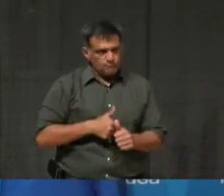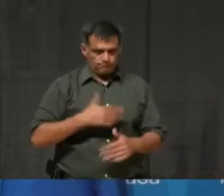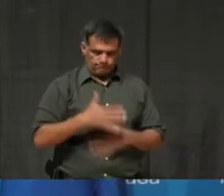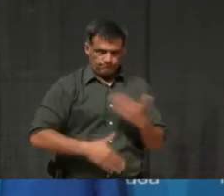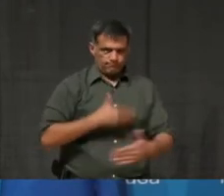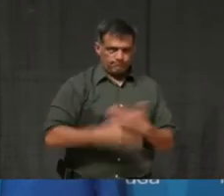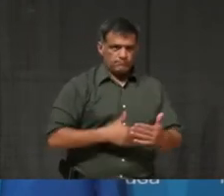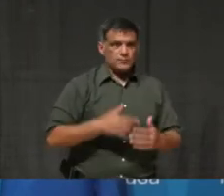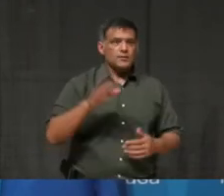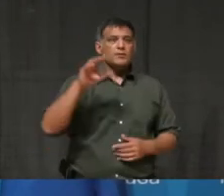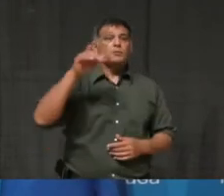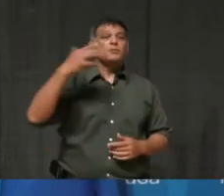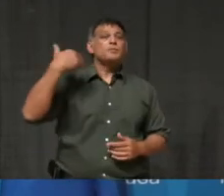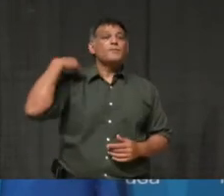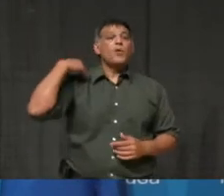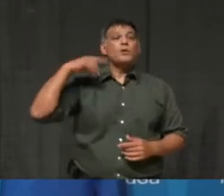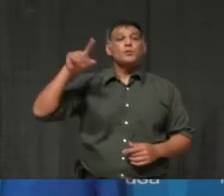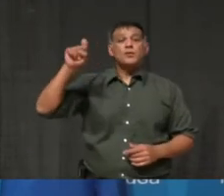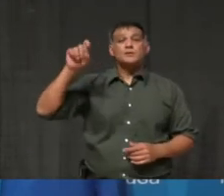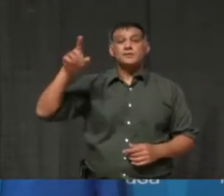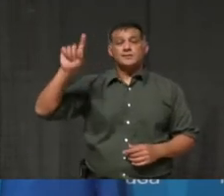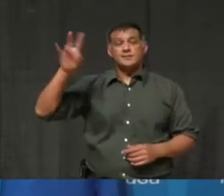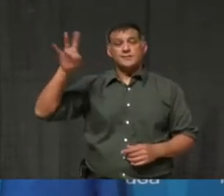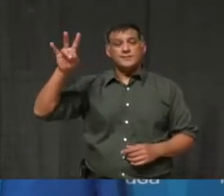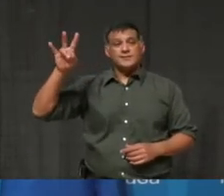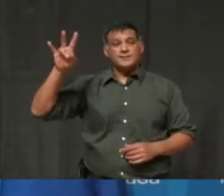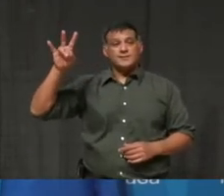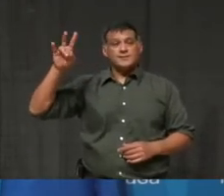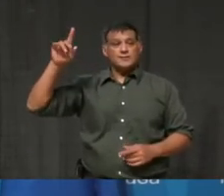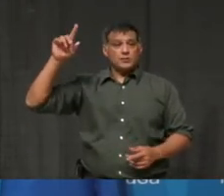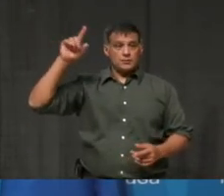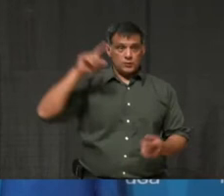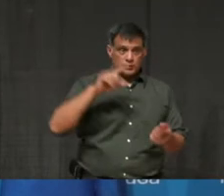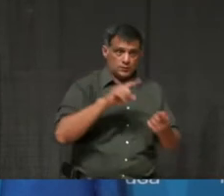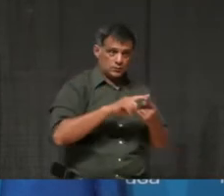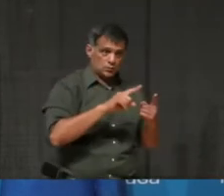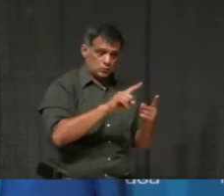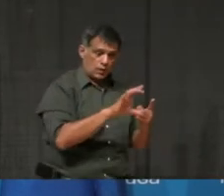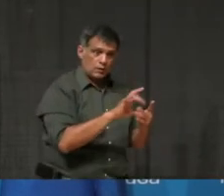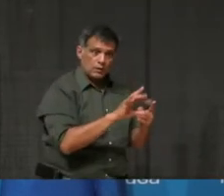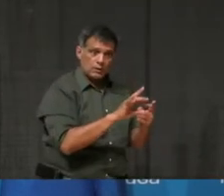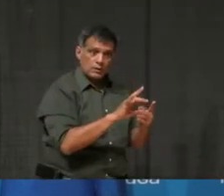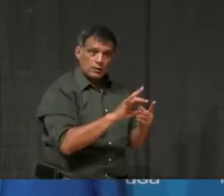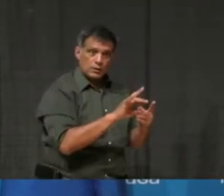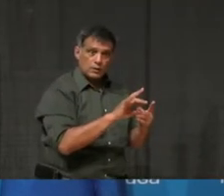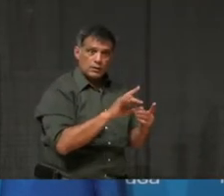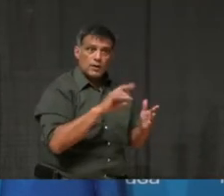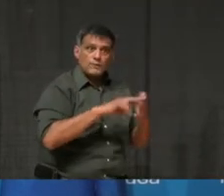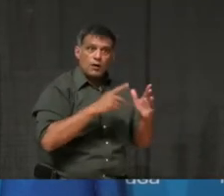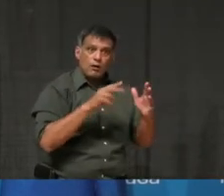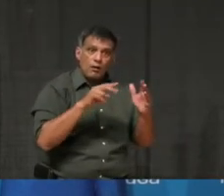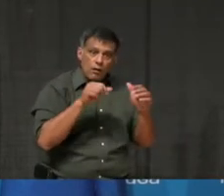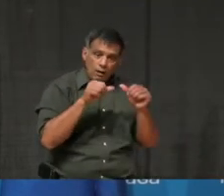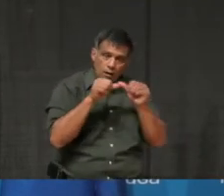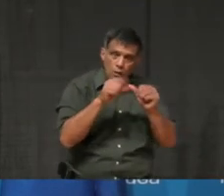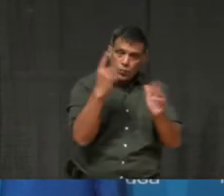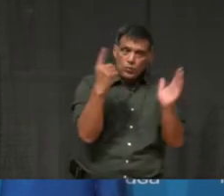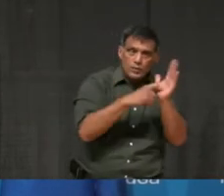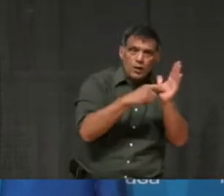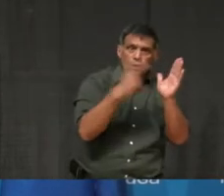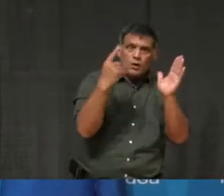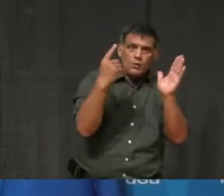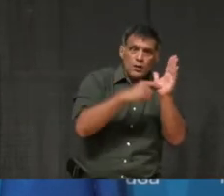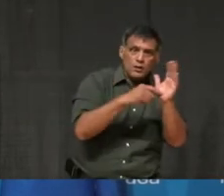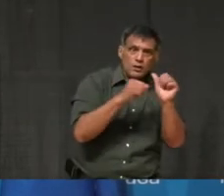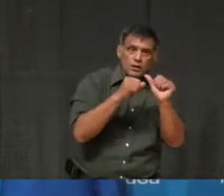117 cases per 100,000 to 100 cases per 100,000, and even our positivity rates are down. Last